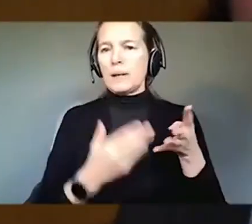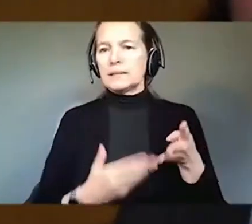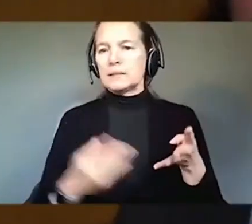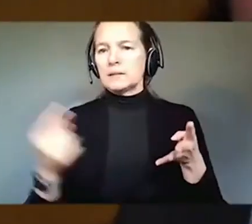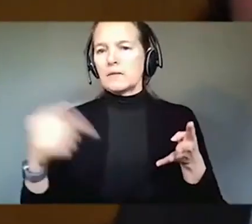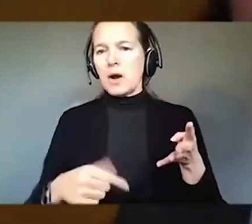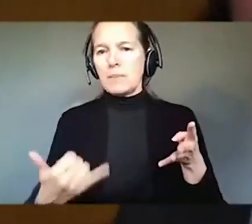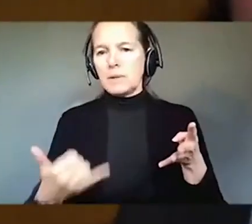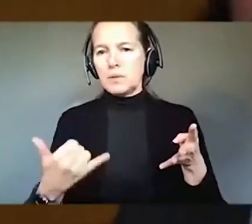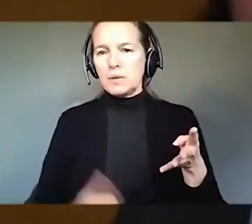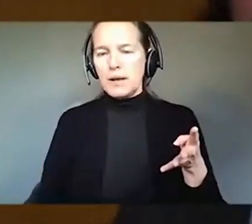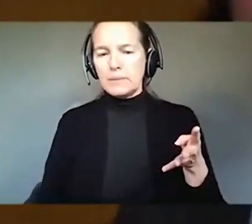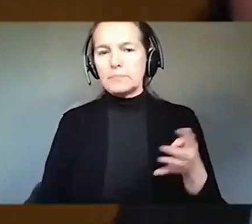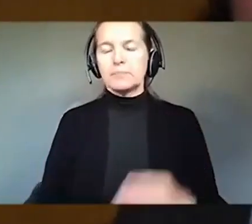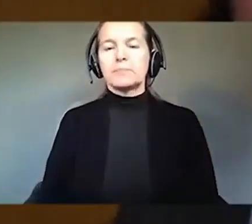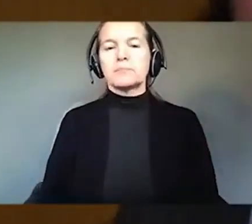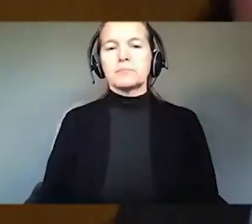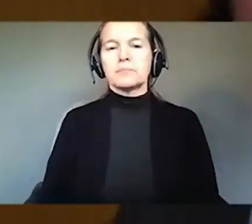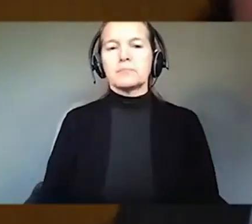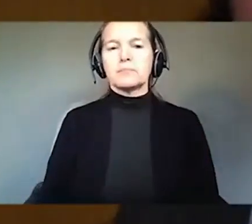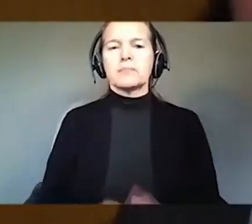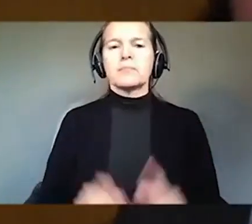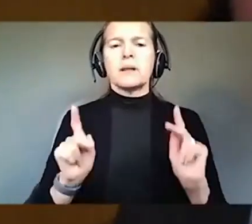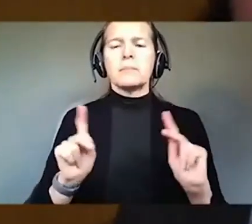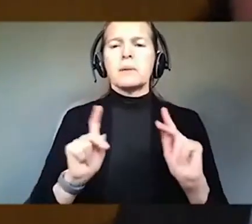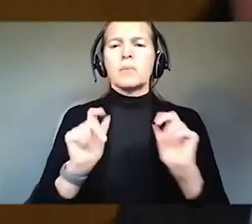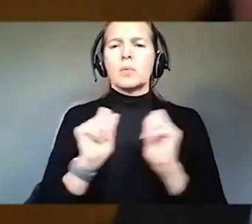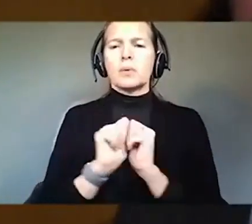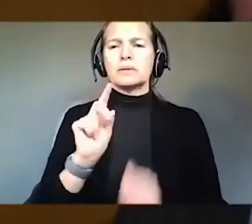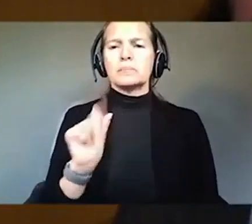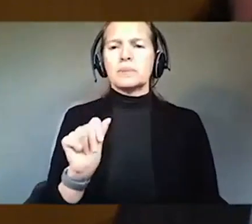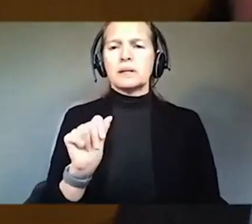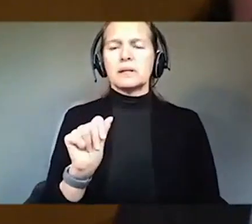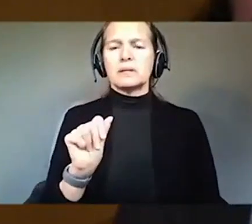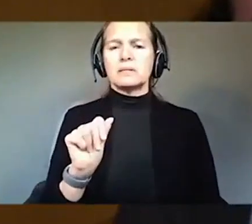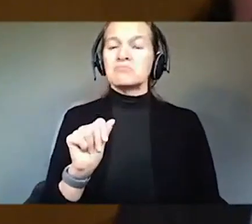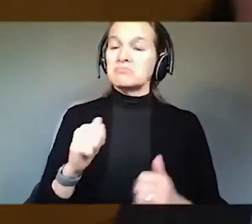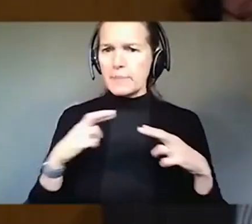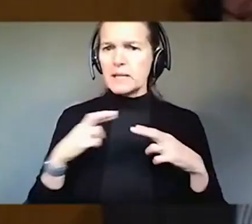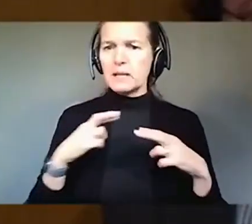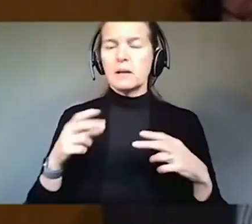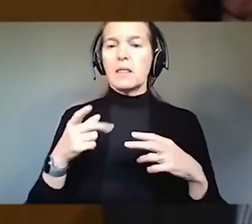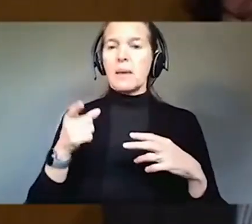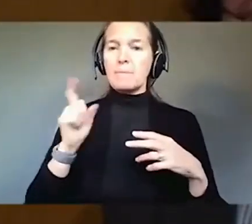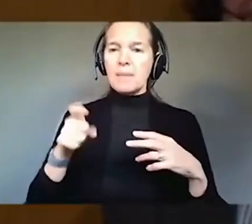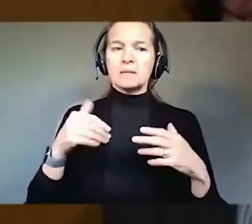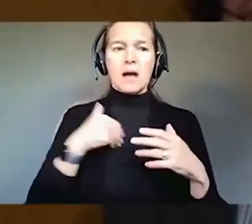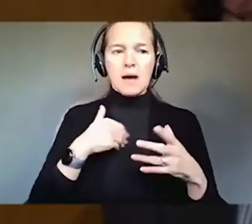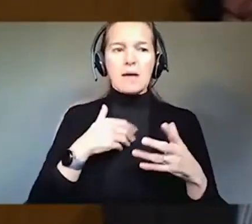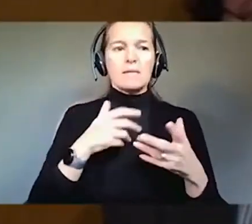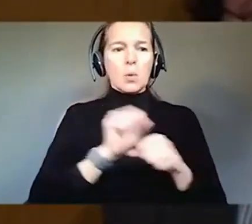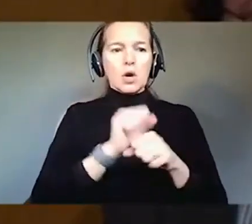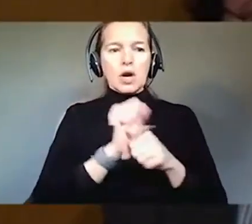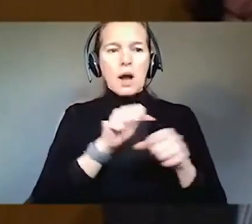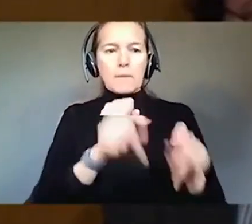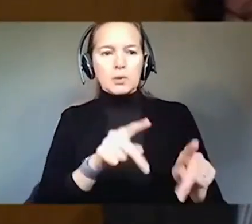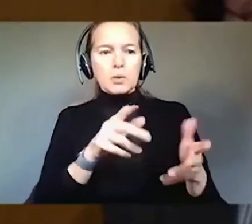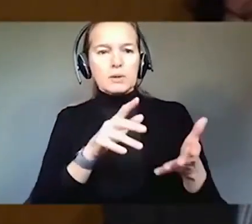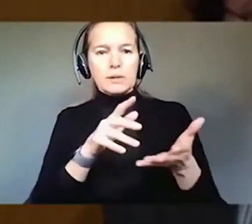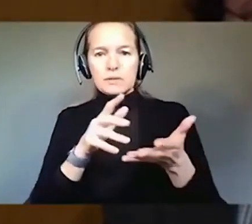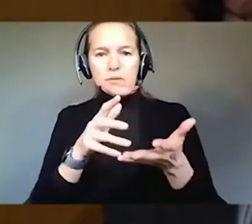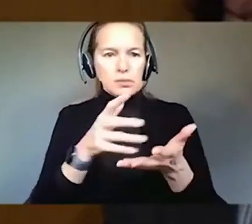Senator Rick. People with disabilities are living longer due to the advancements and services to help them secure and maintain